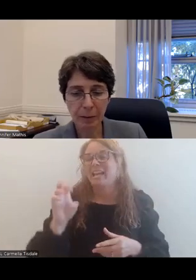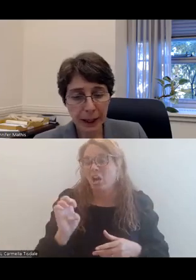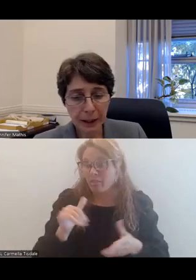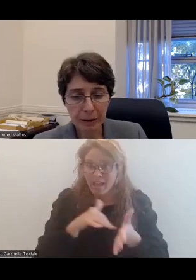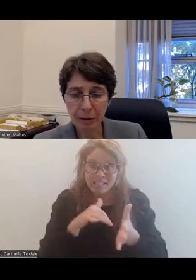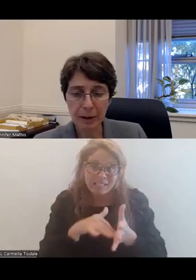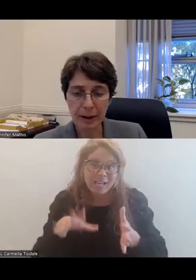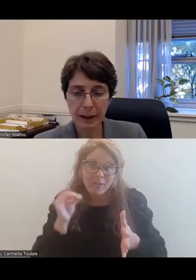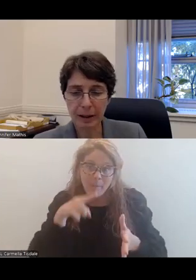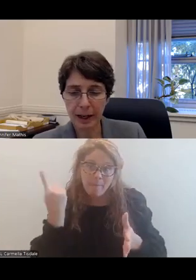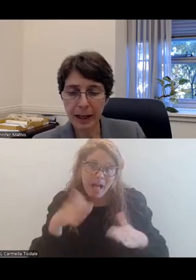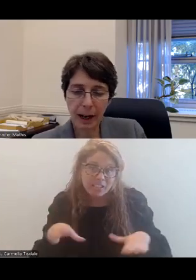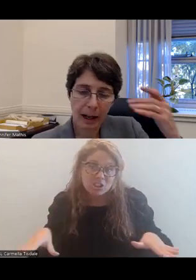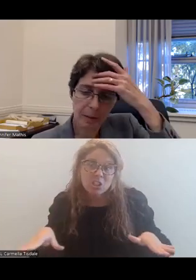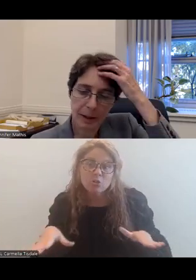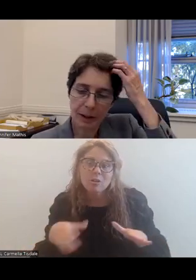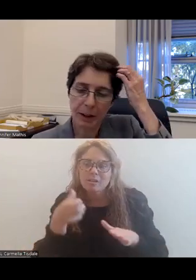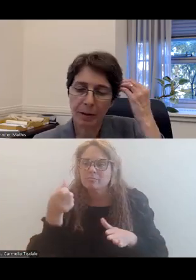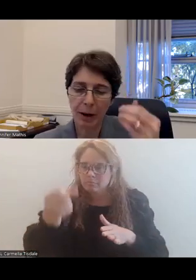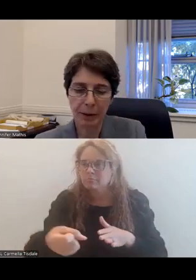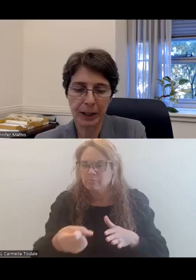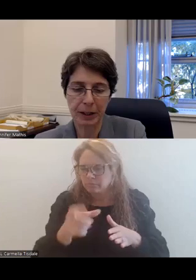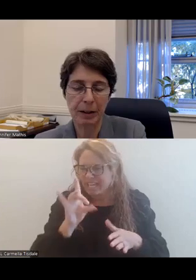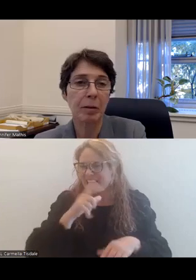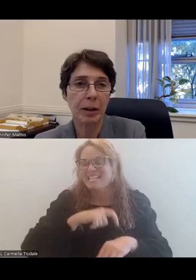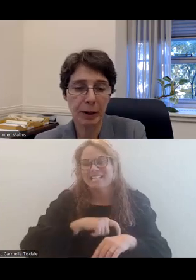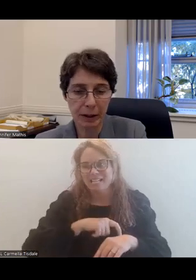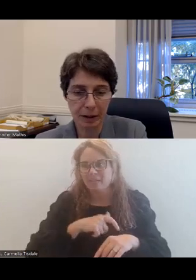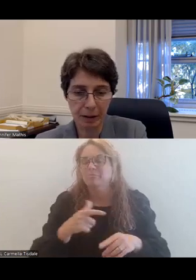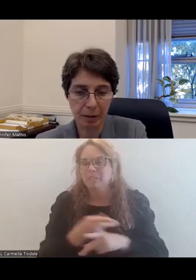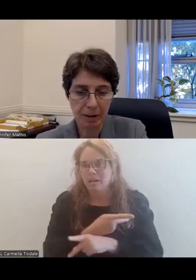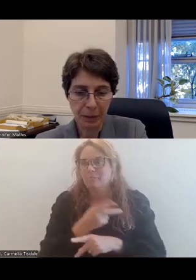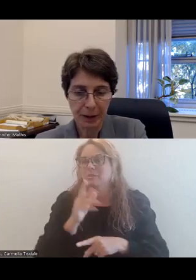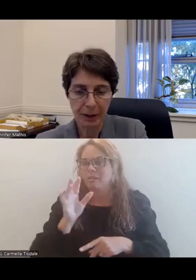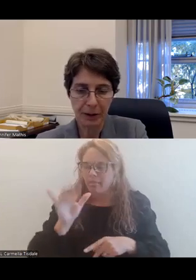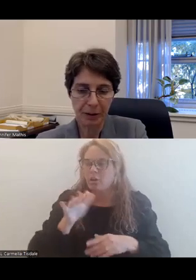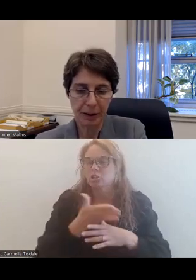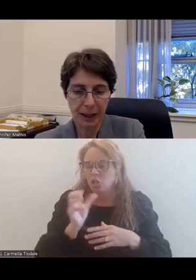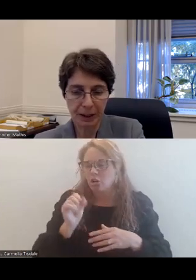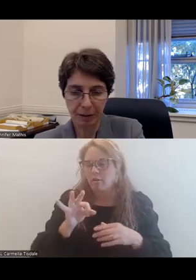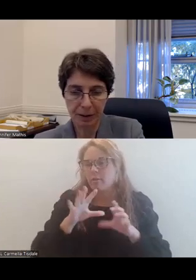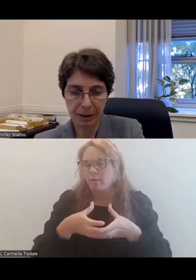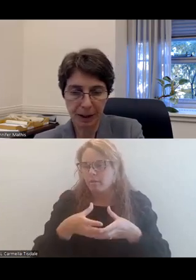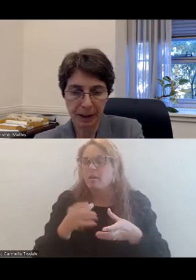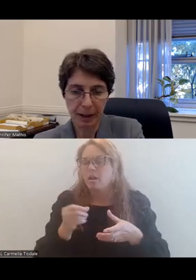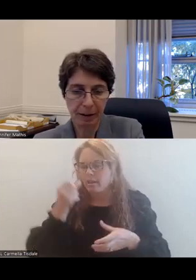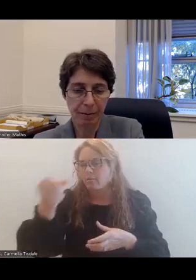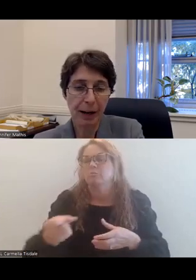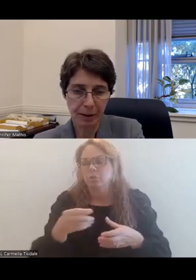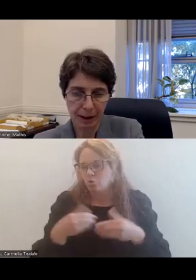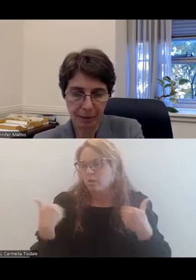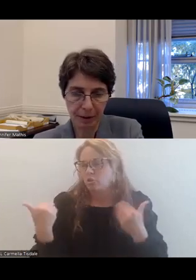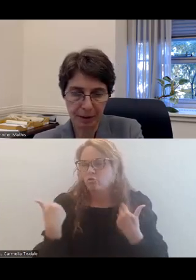also found that Black children were detained at eight times their share of the population and were committed to the juvenile detention facility